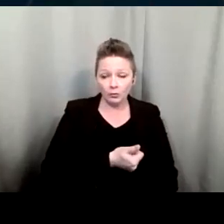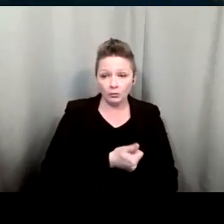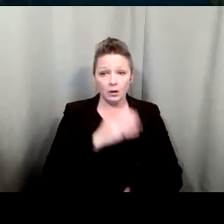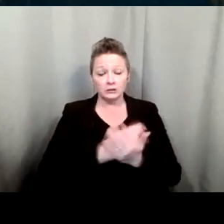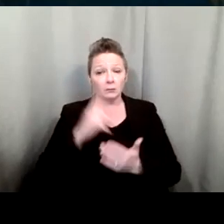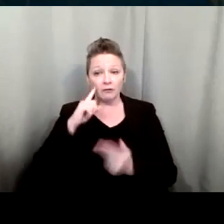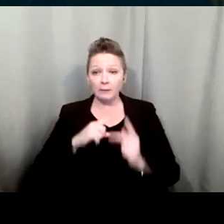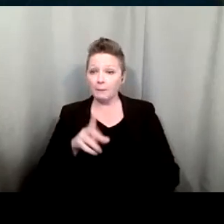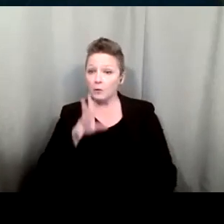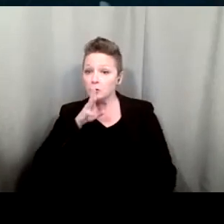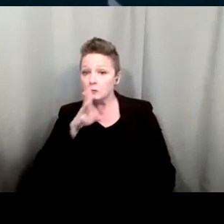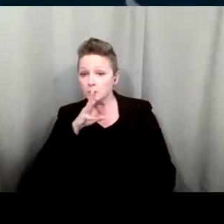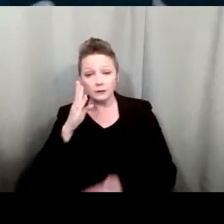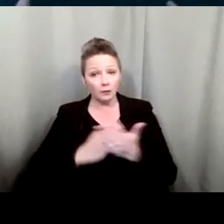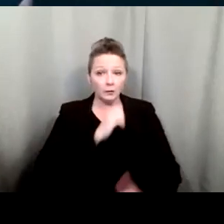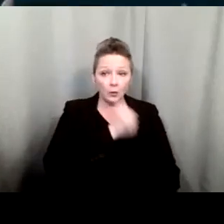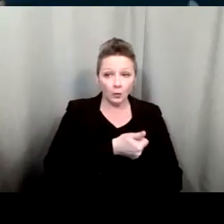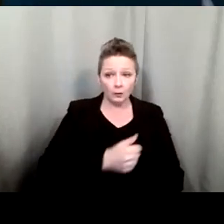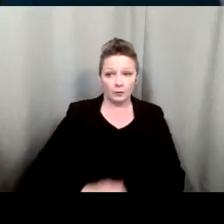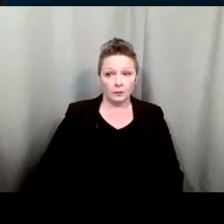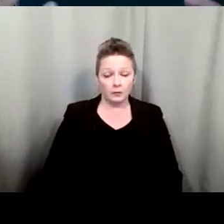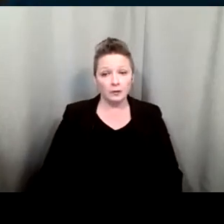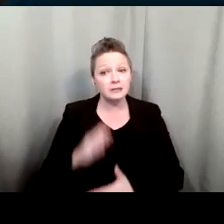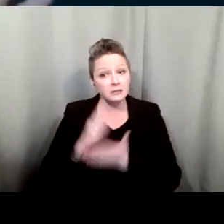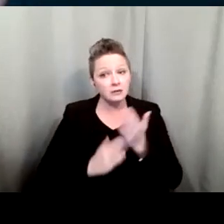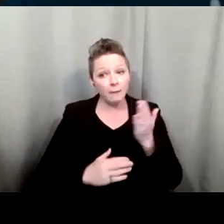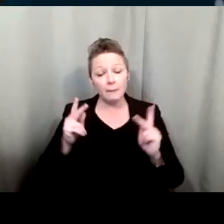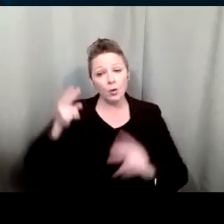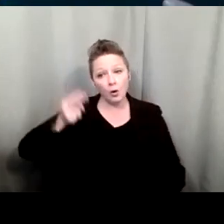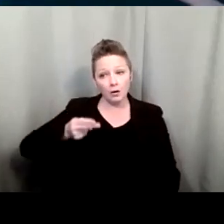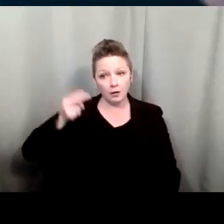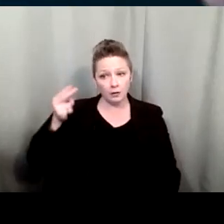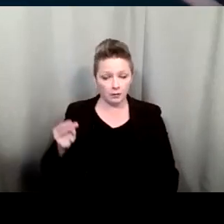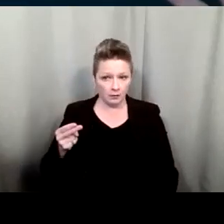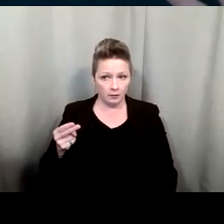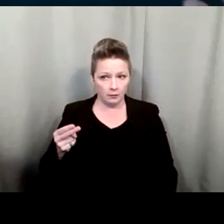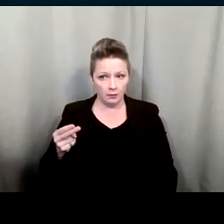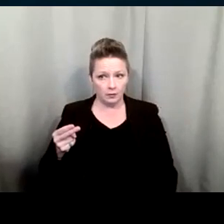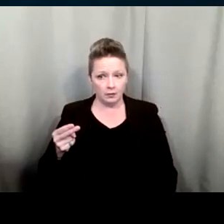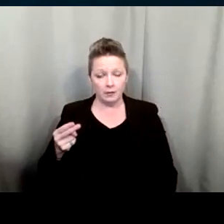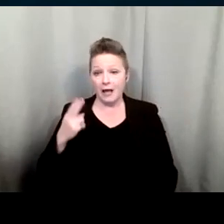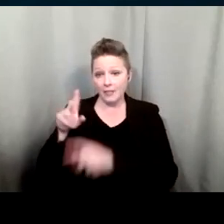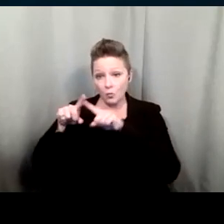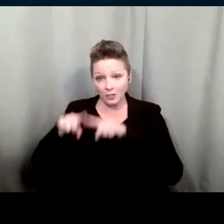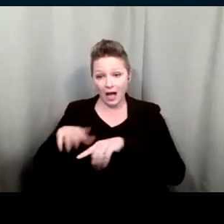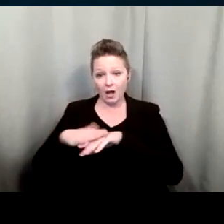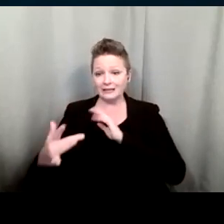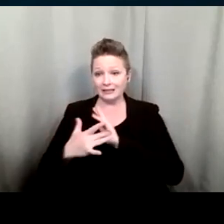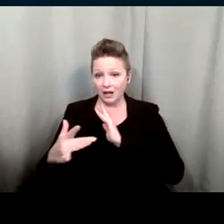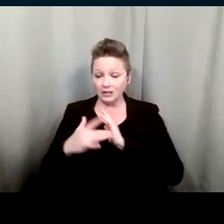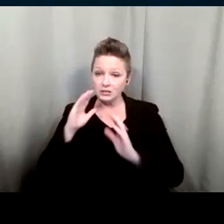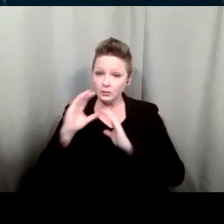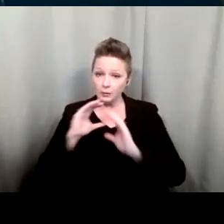voice some don't some are hard of hearing and they may rely on technology to help them communicate